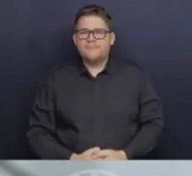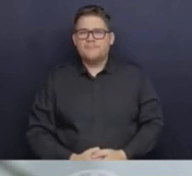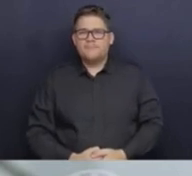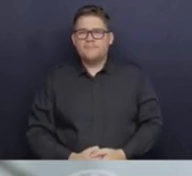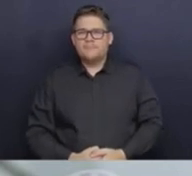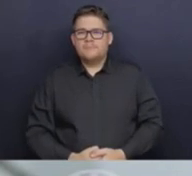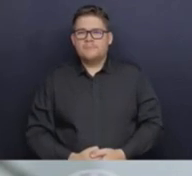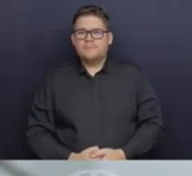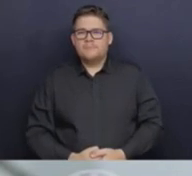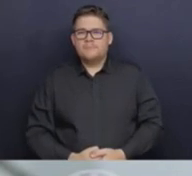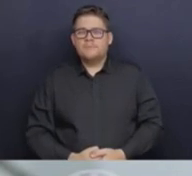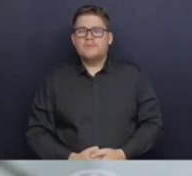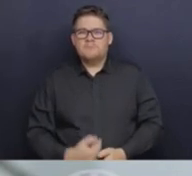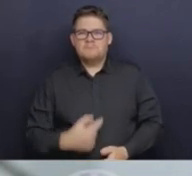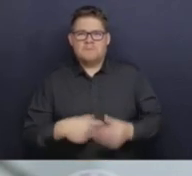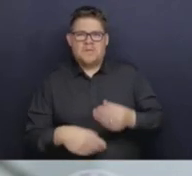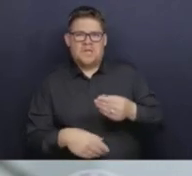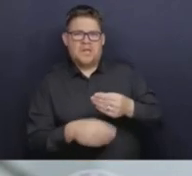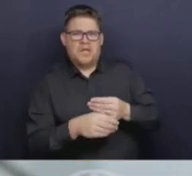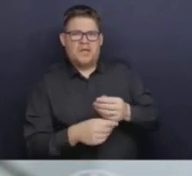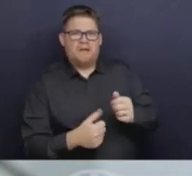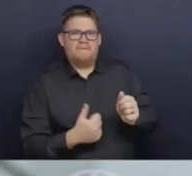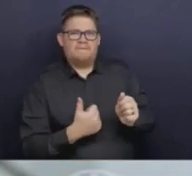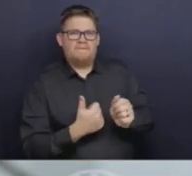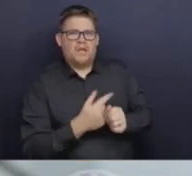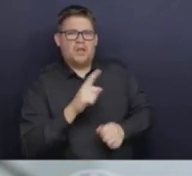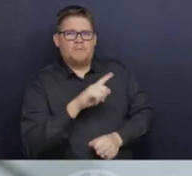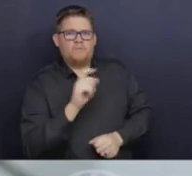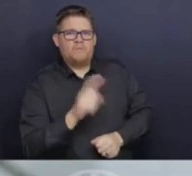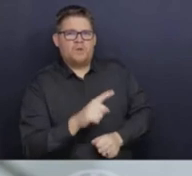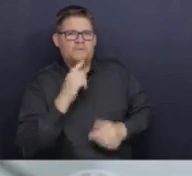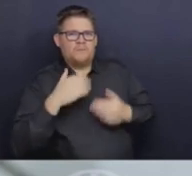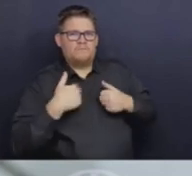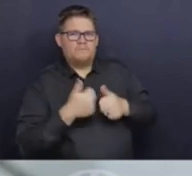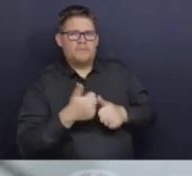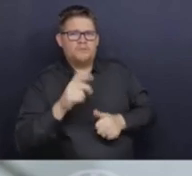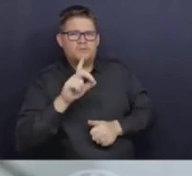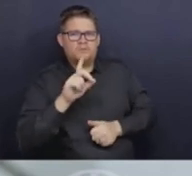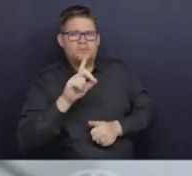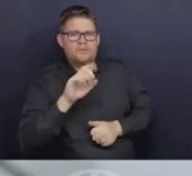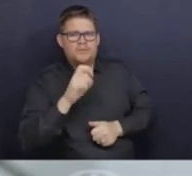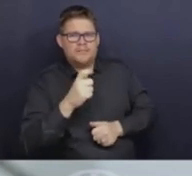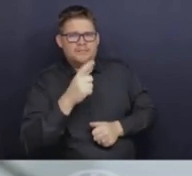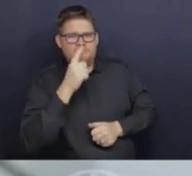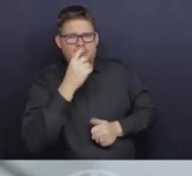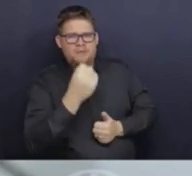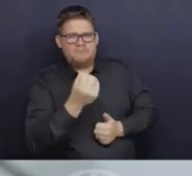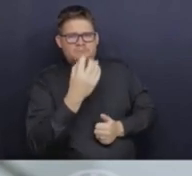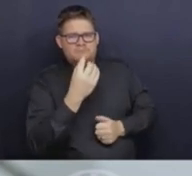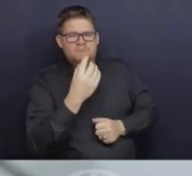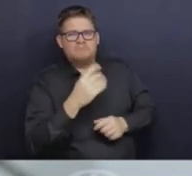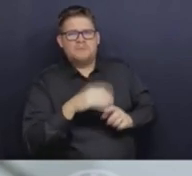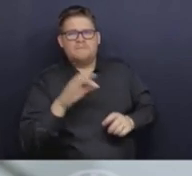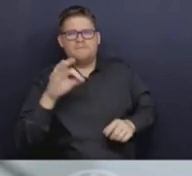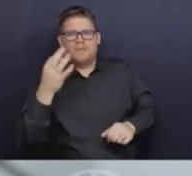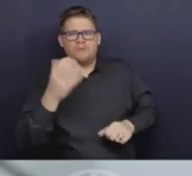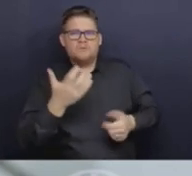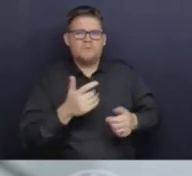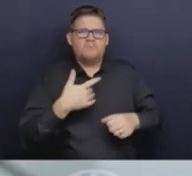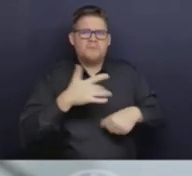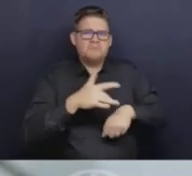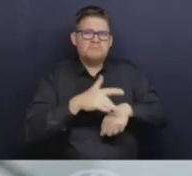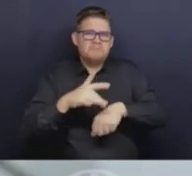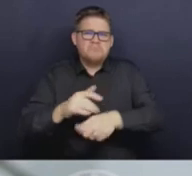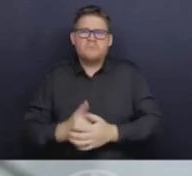The follow-up will be for Minister Dix as well, and it will be French and English. He already touched about that. But if the